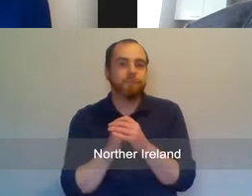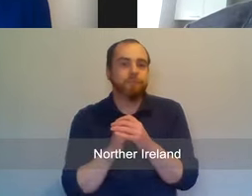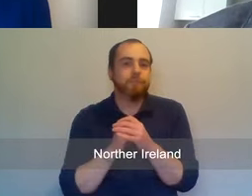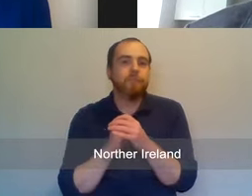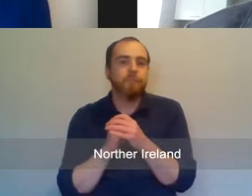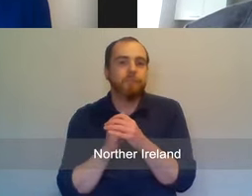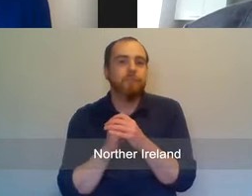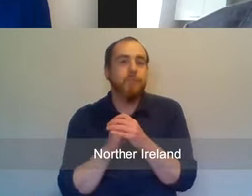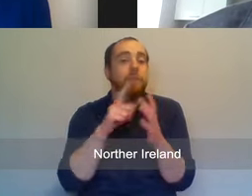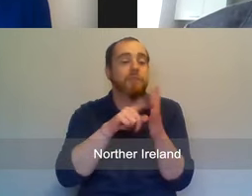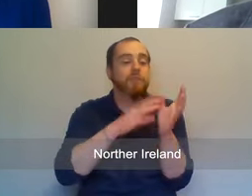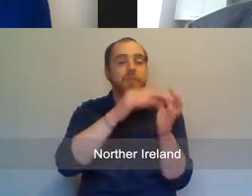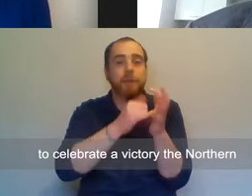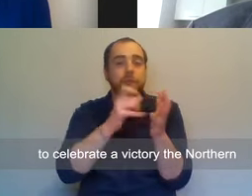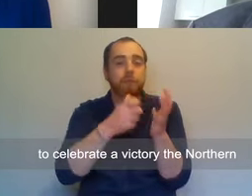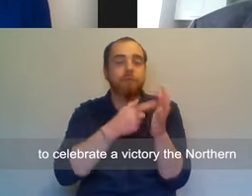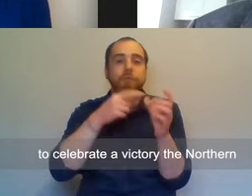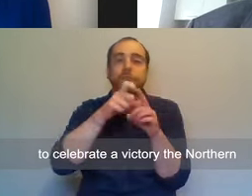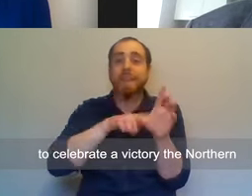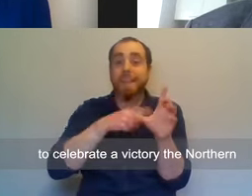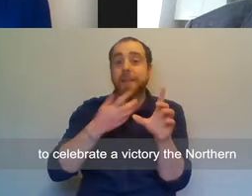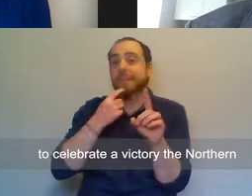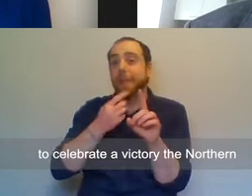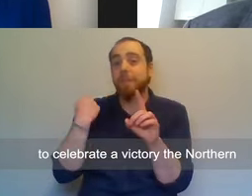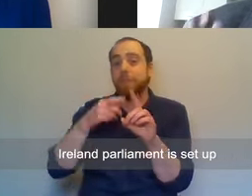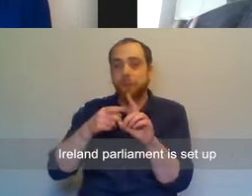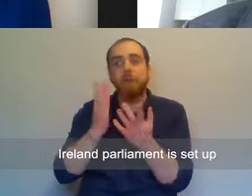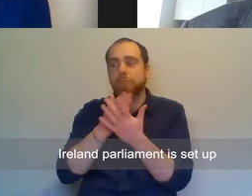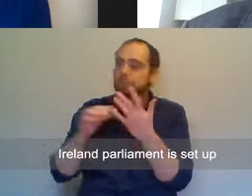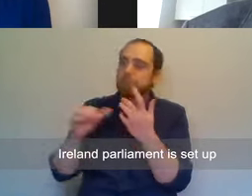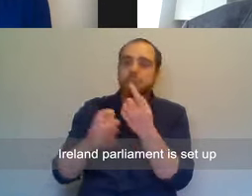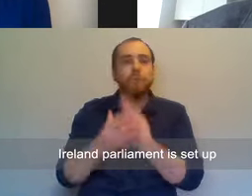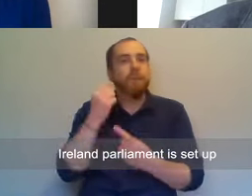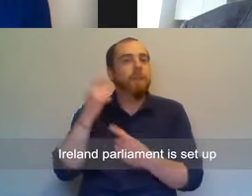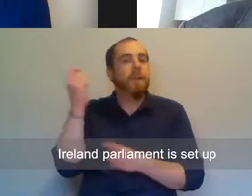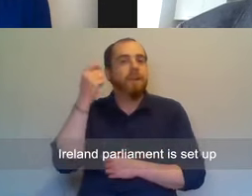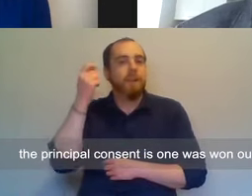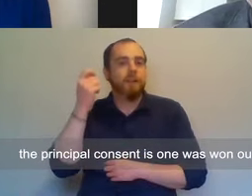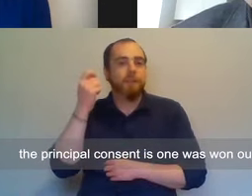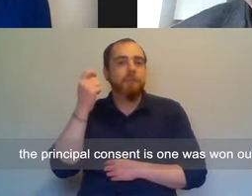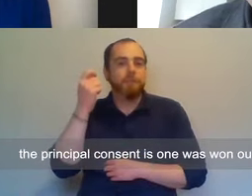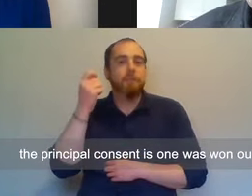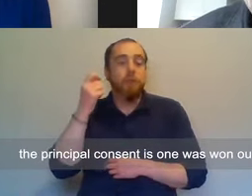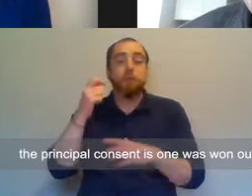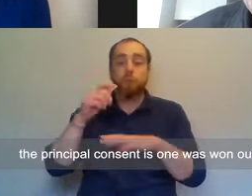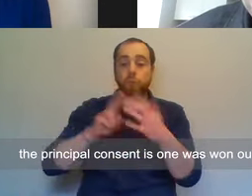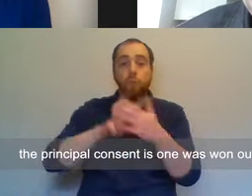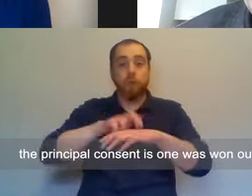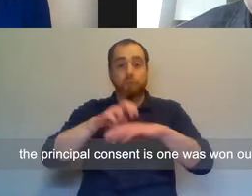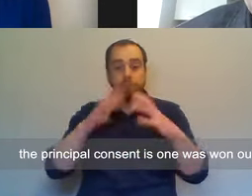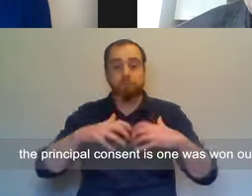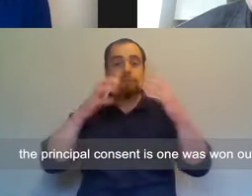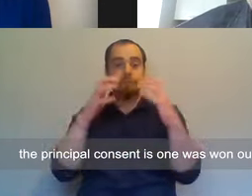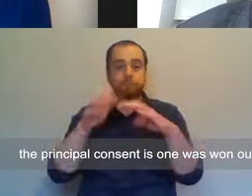Prime Minister of Northern Ireland to celebrate a victory. The Northern Ireland Parliament is set up. The principle of consent has